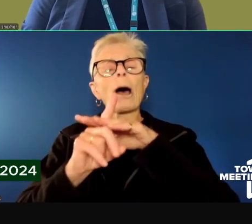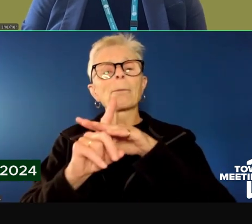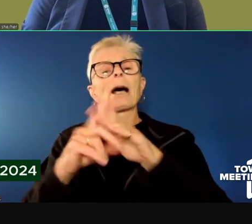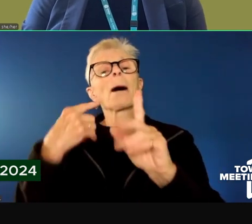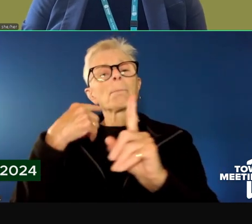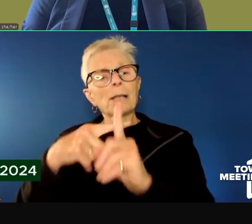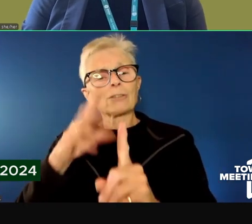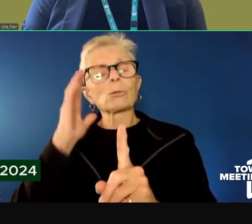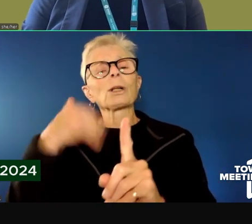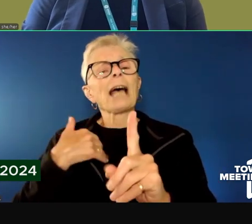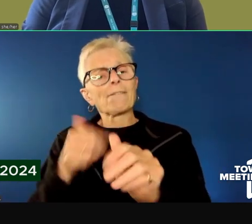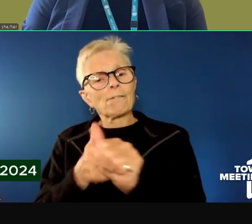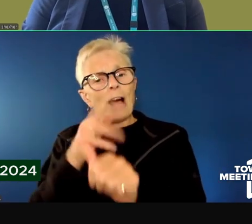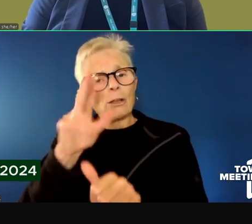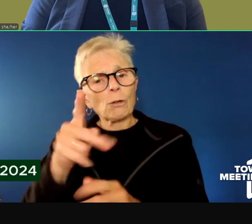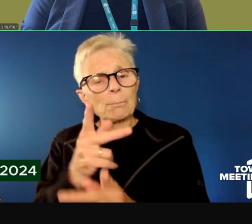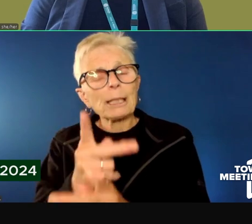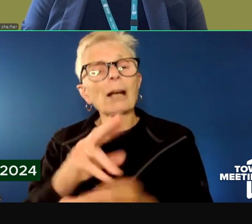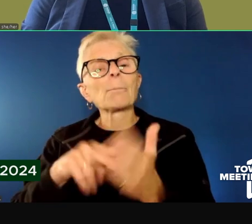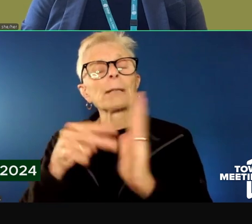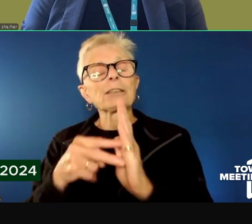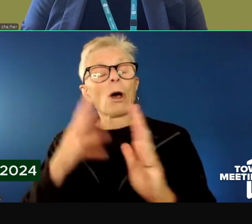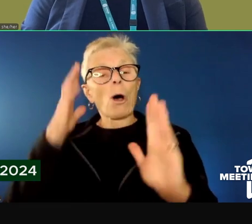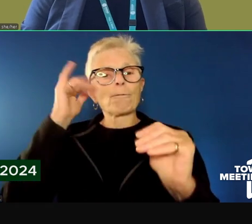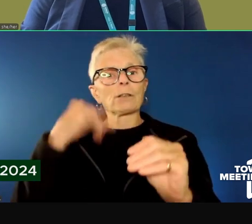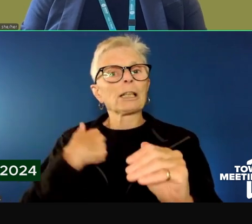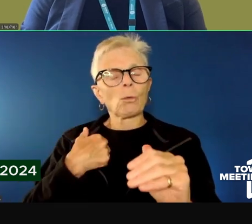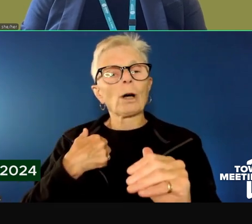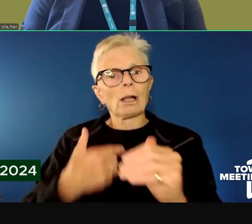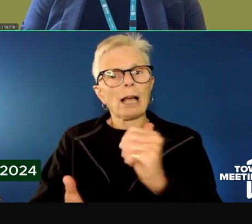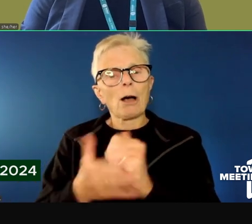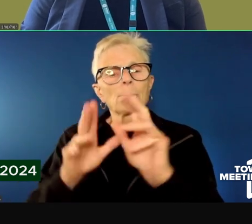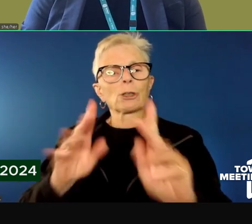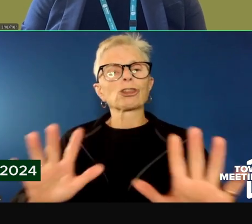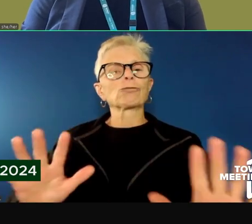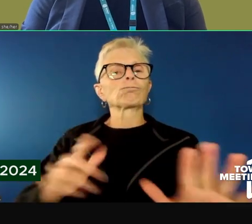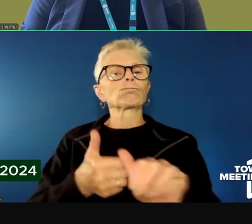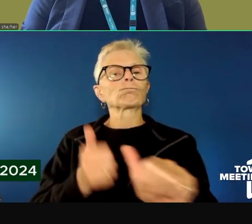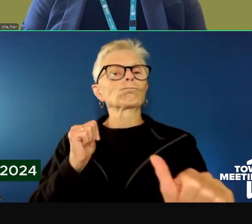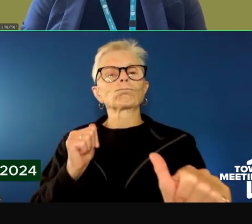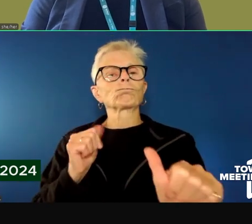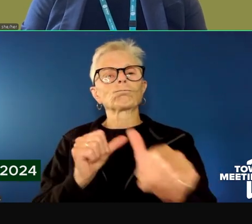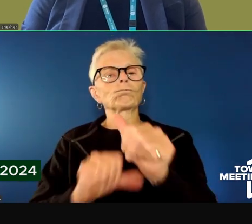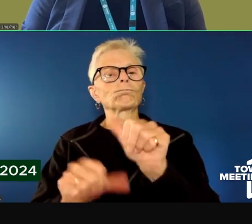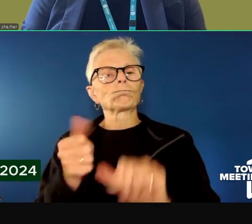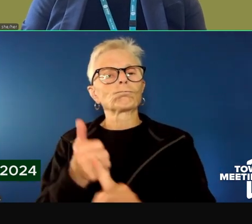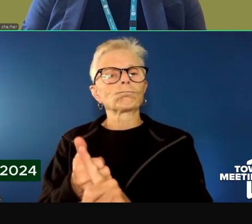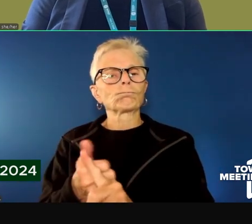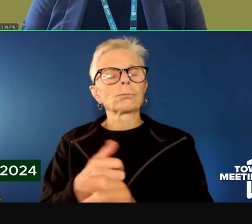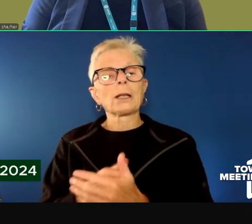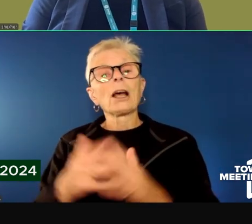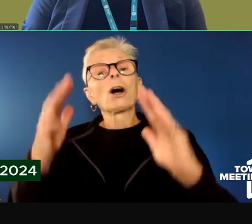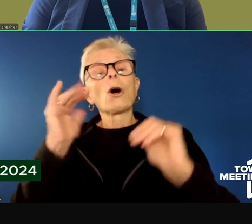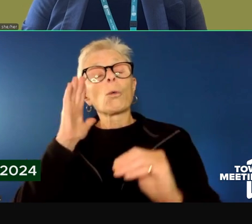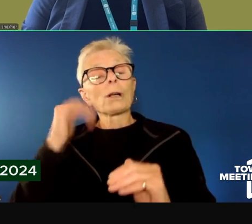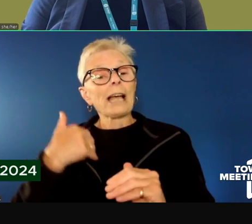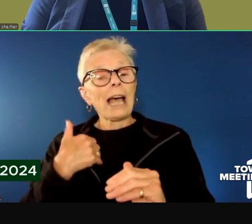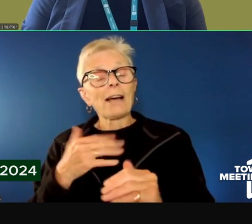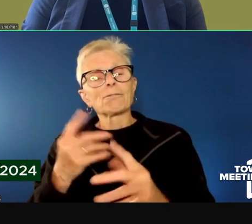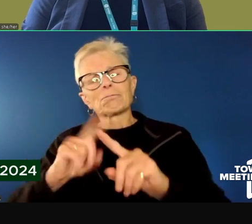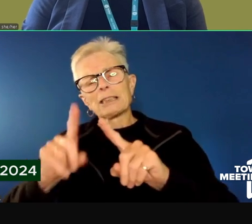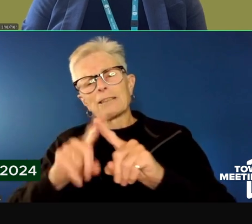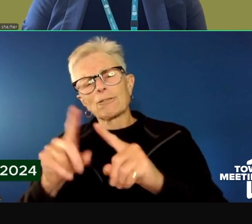that helps with suicide prevention as well. And lastly, I'll just say for this moment that we'll also have tools available to help